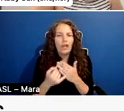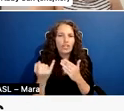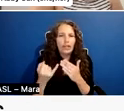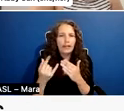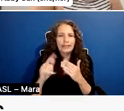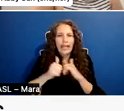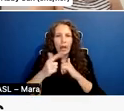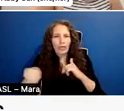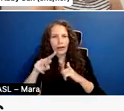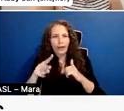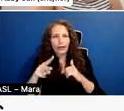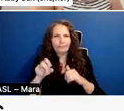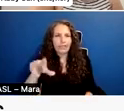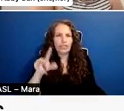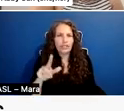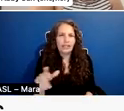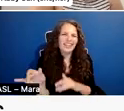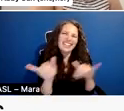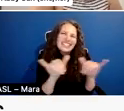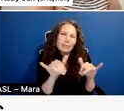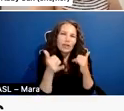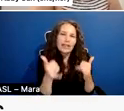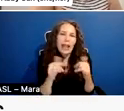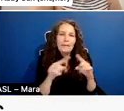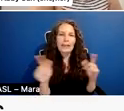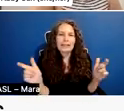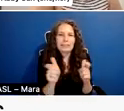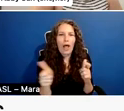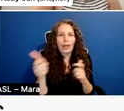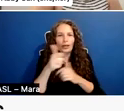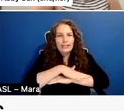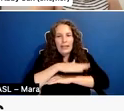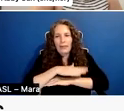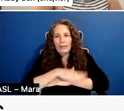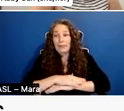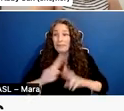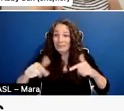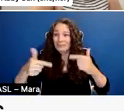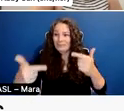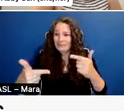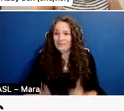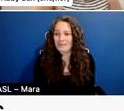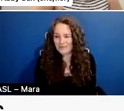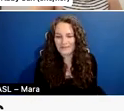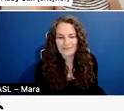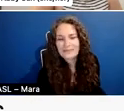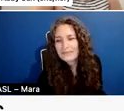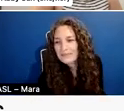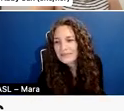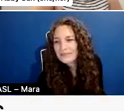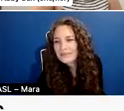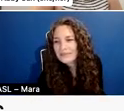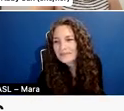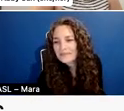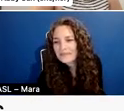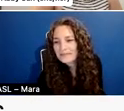basically made the table smaller, but it's the same amount of funders. Um, and so you can see, this is a very, um,